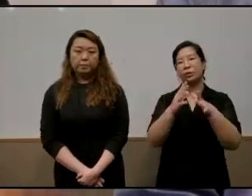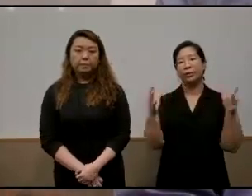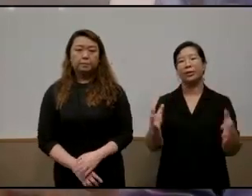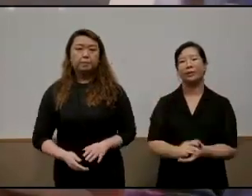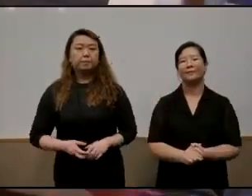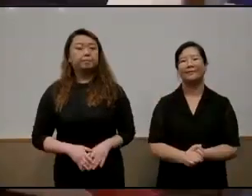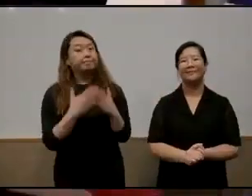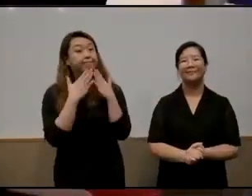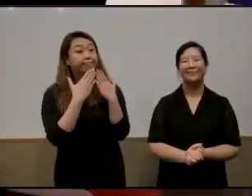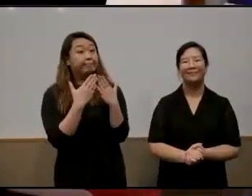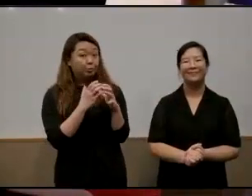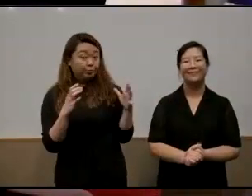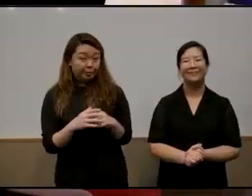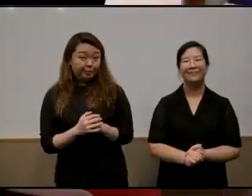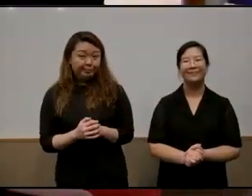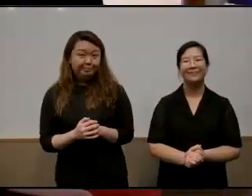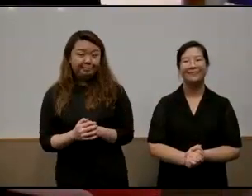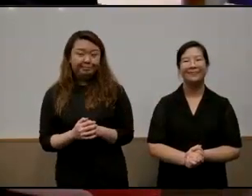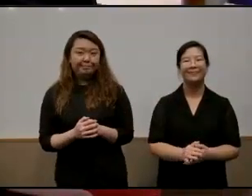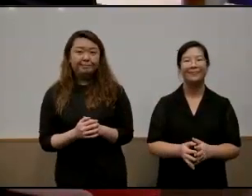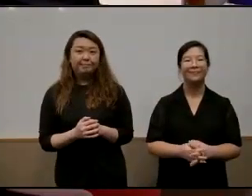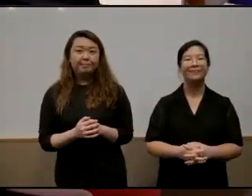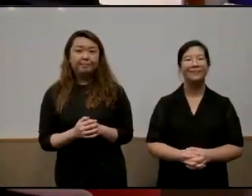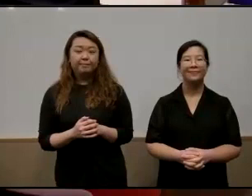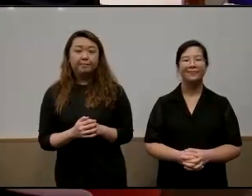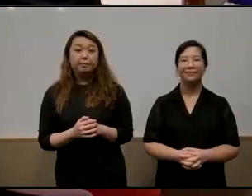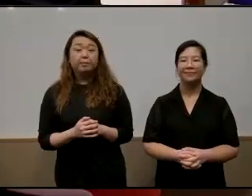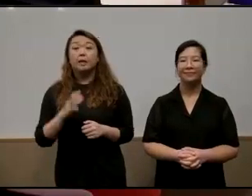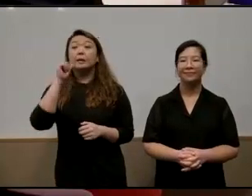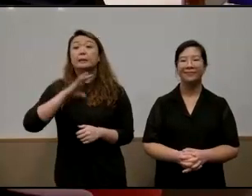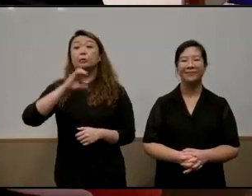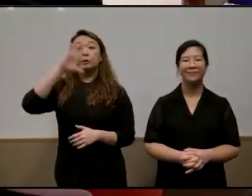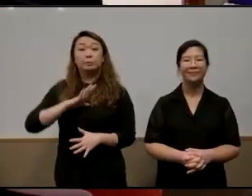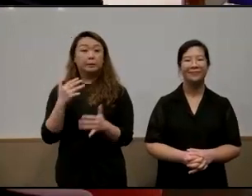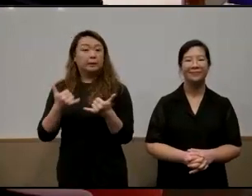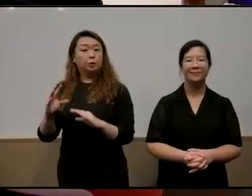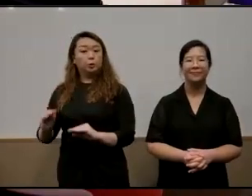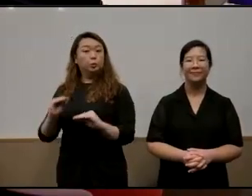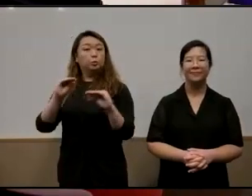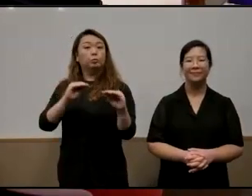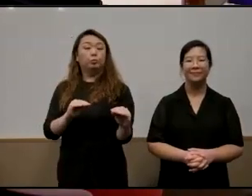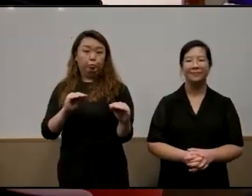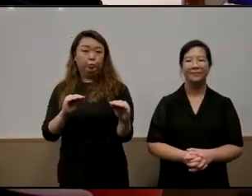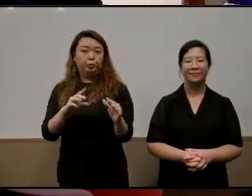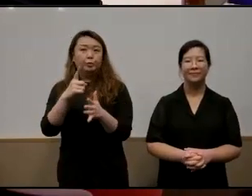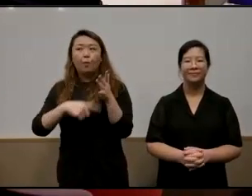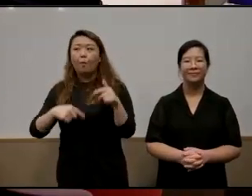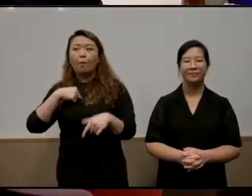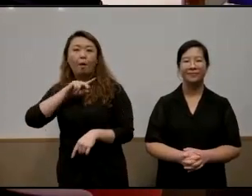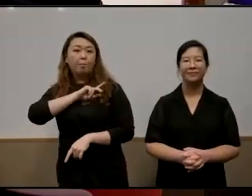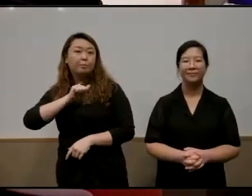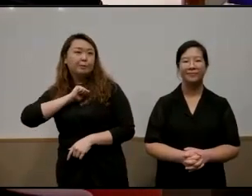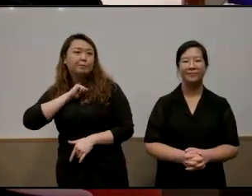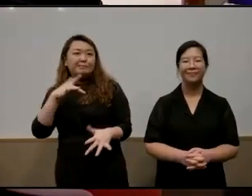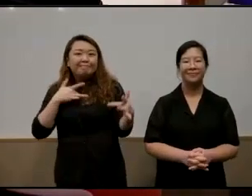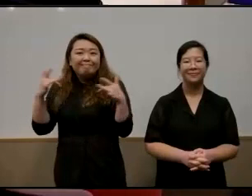thank you very much ladies and gentlemen we now move to the what i would personally say is the most